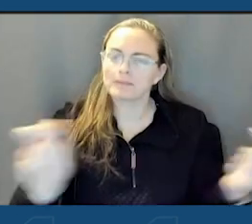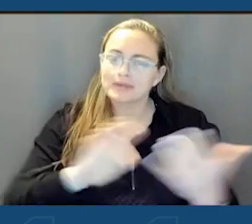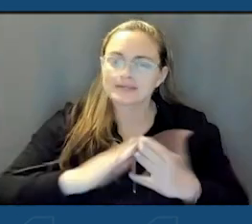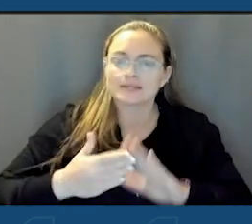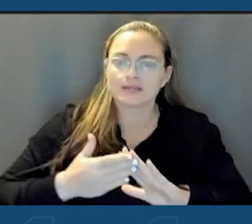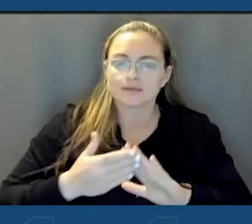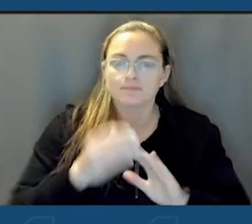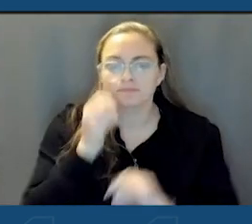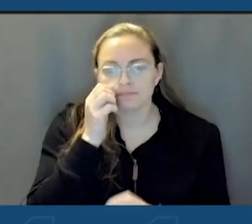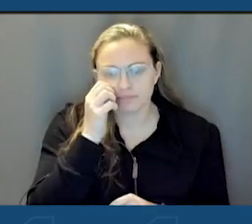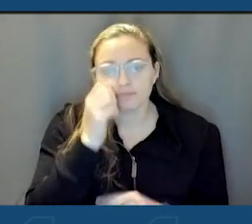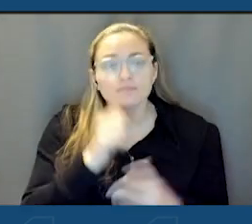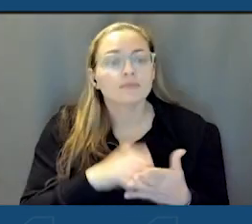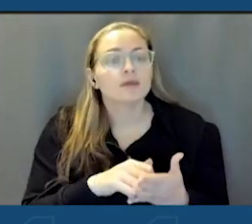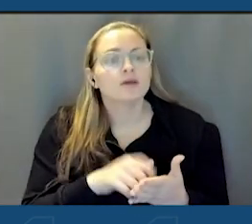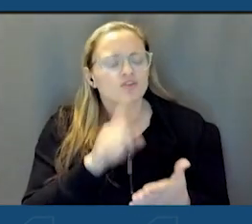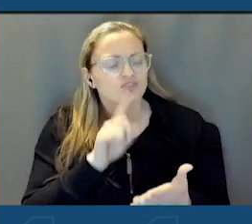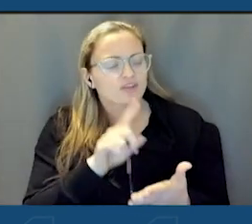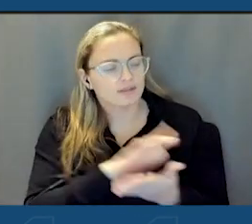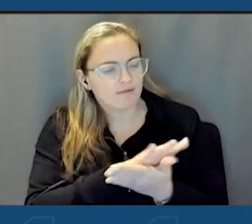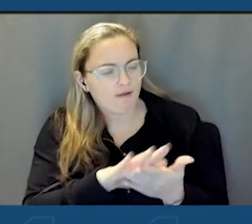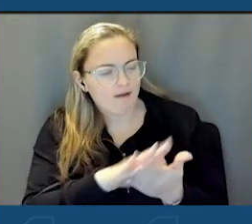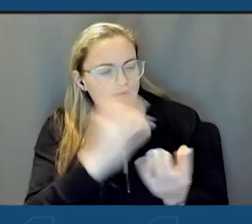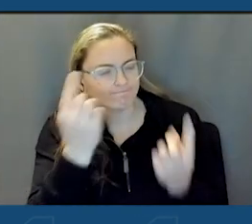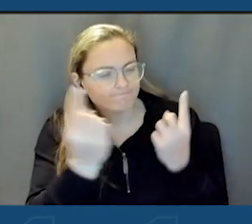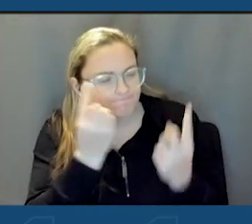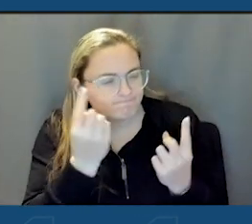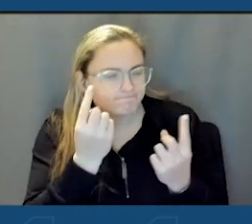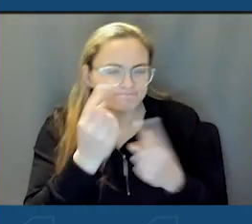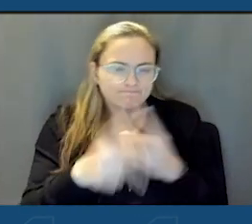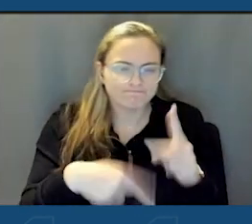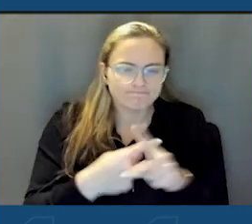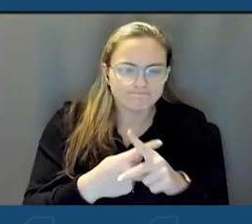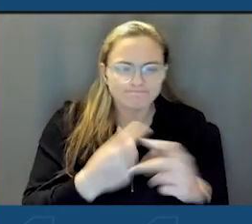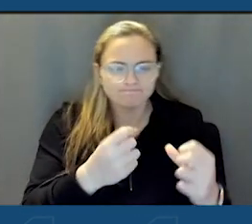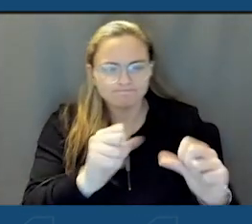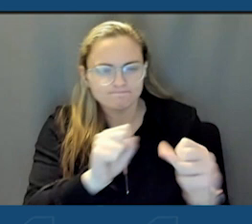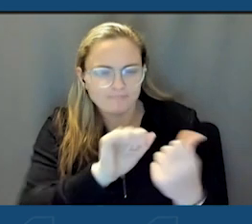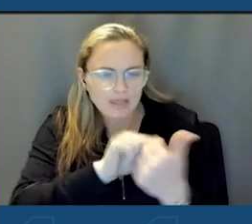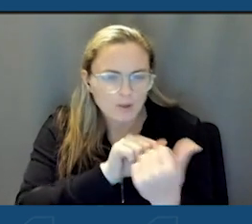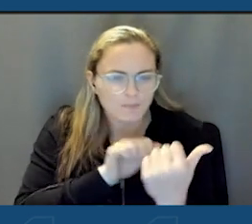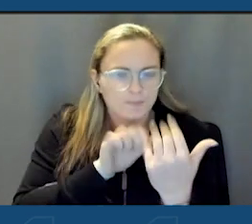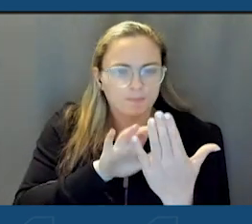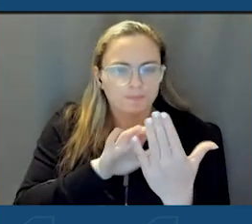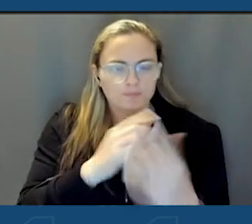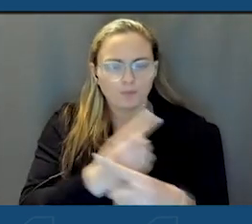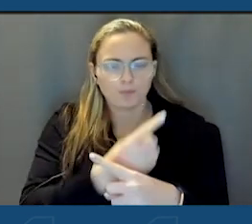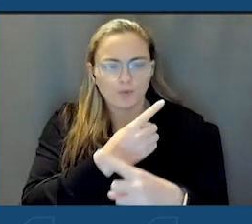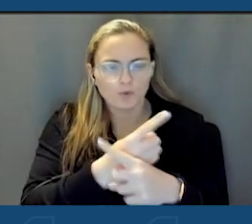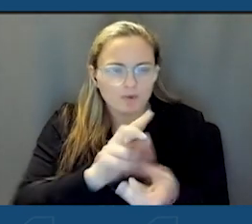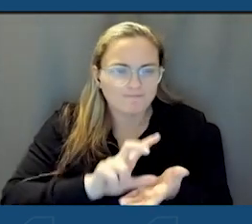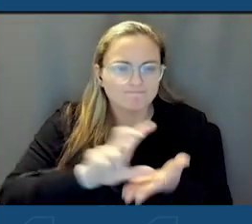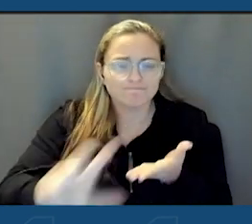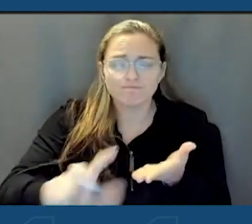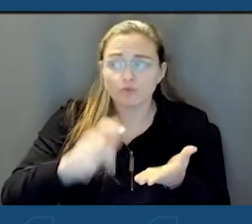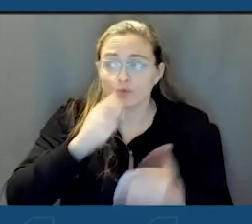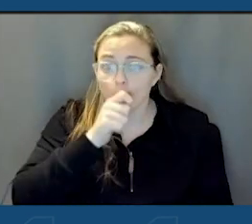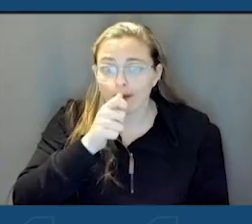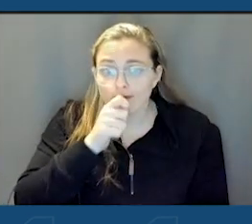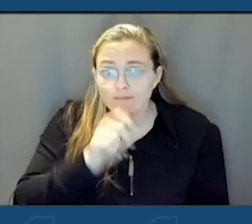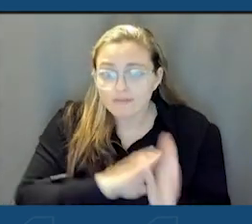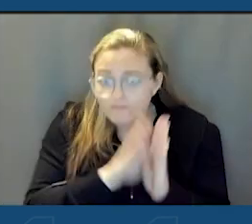It's about the kind of strategic thinking that makes the right public sector contributions that get private developers confident